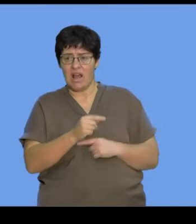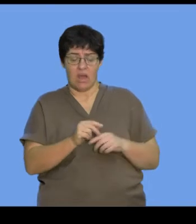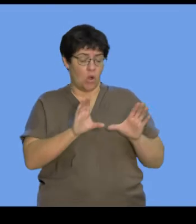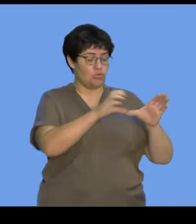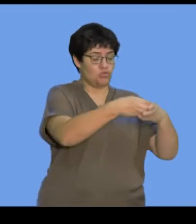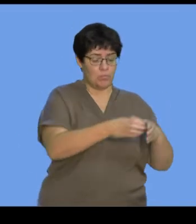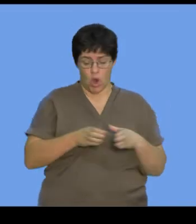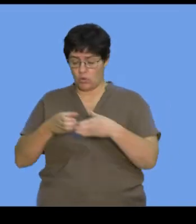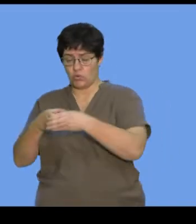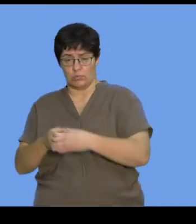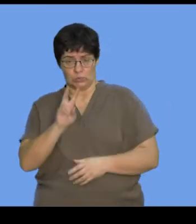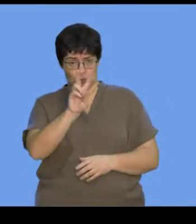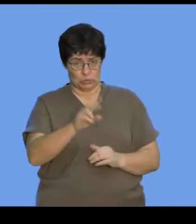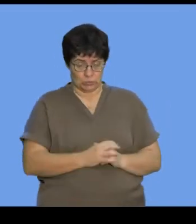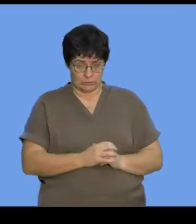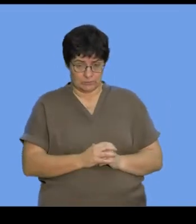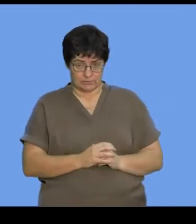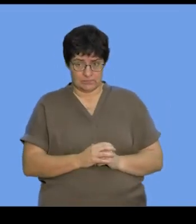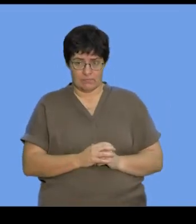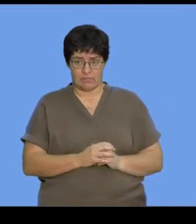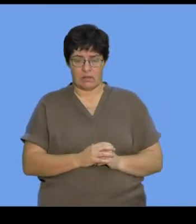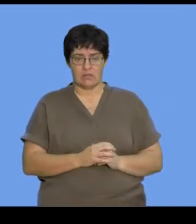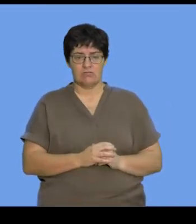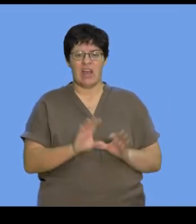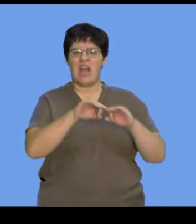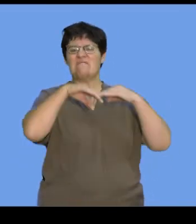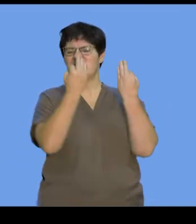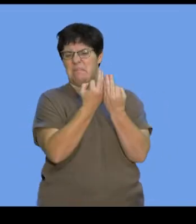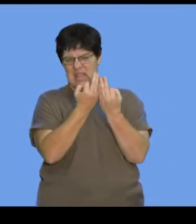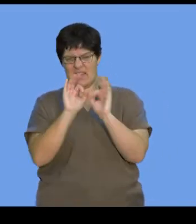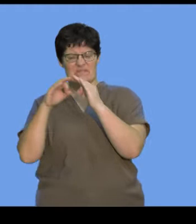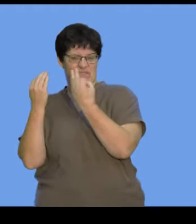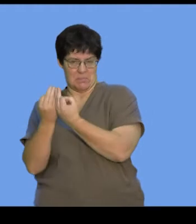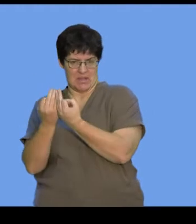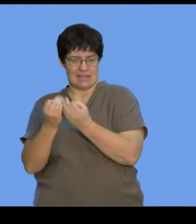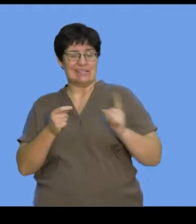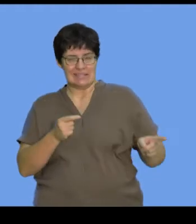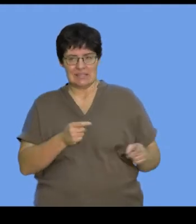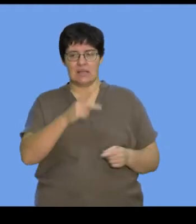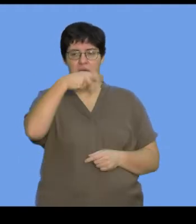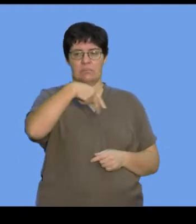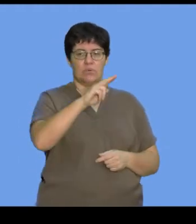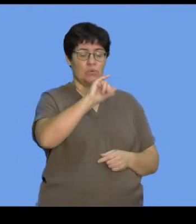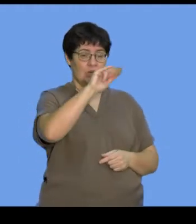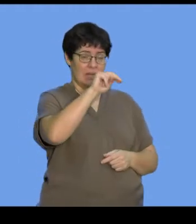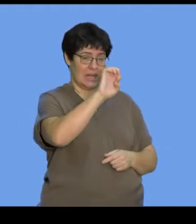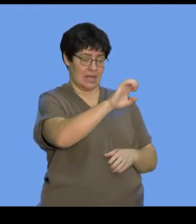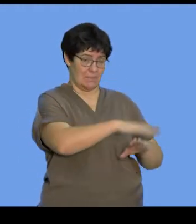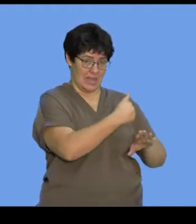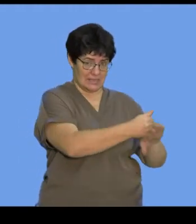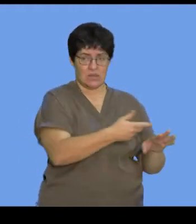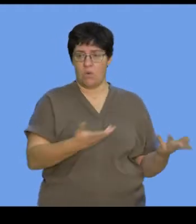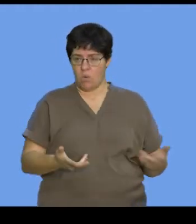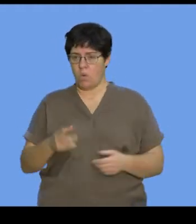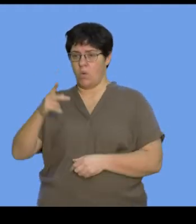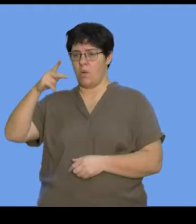Okay? The two main groups that we talk about that these families are the purine bases and the